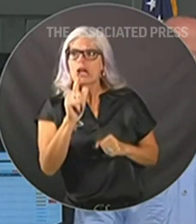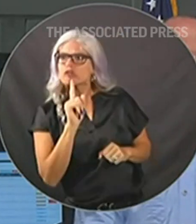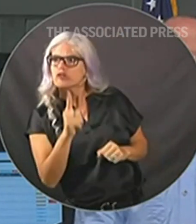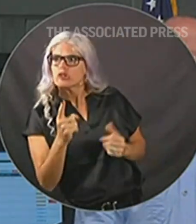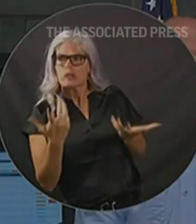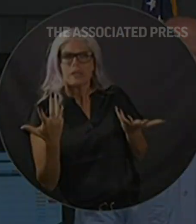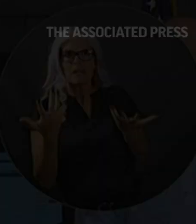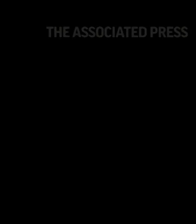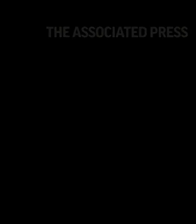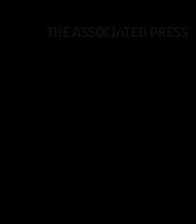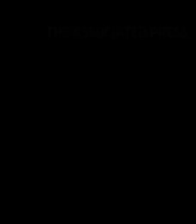northwest Florida in particular.